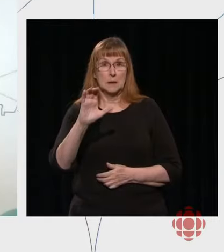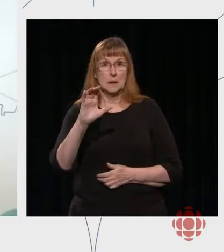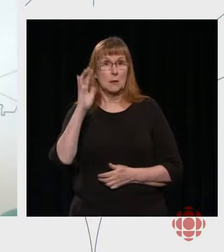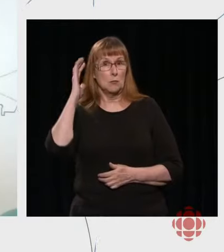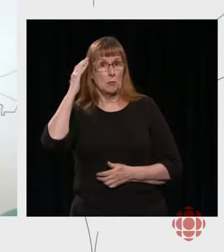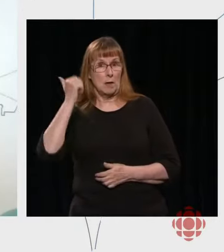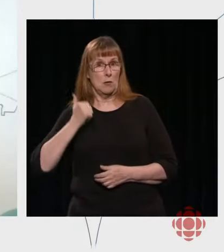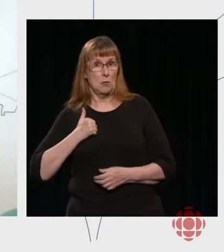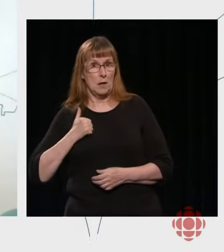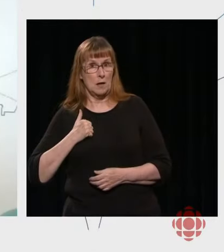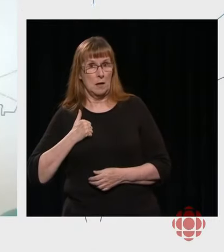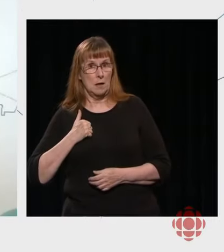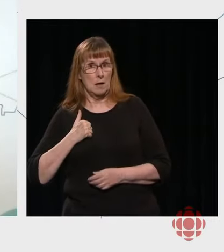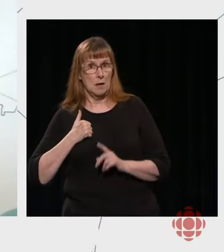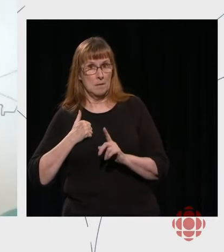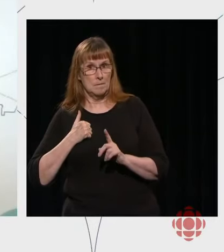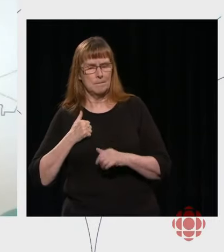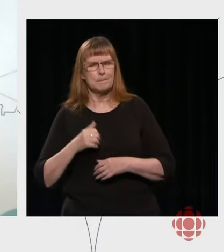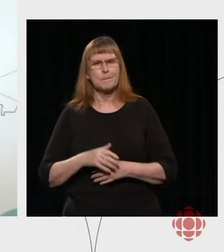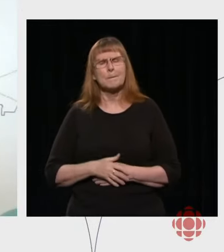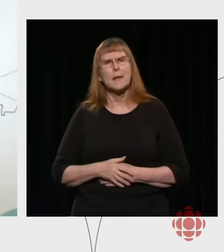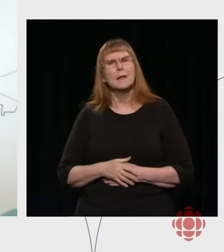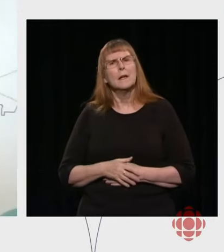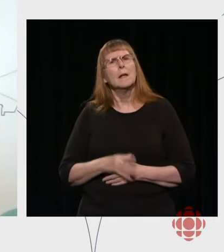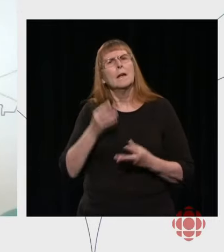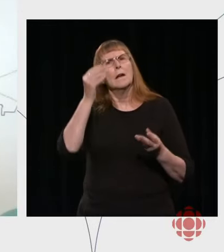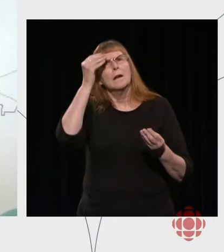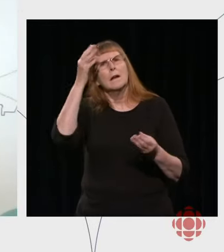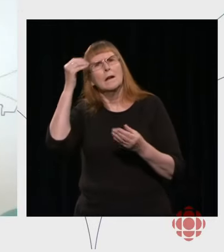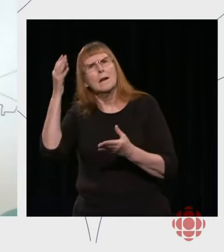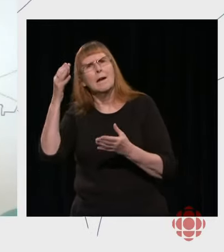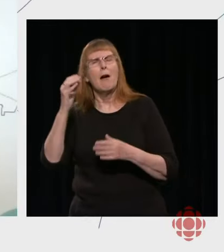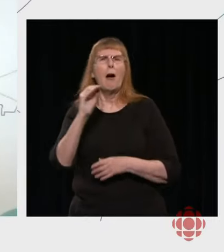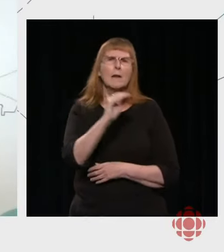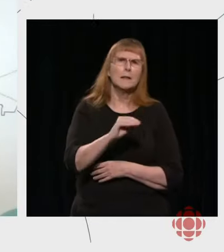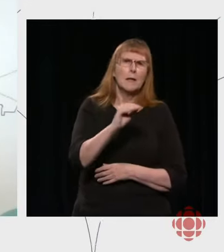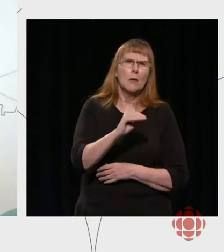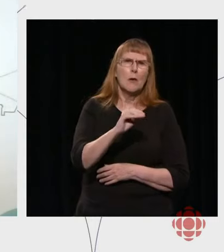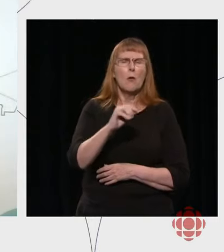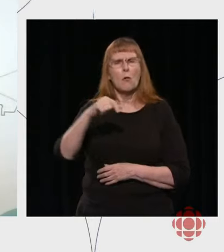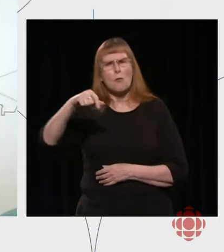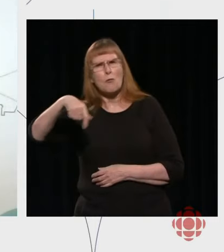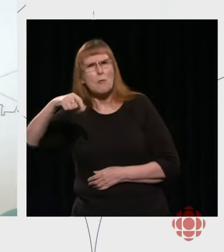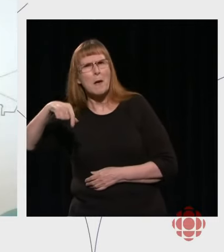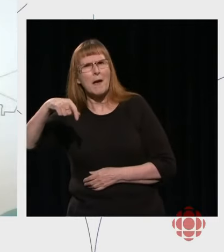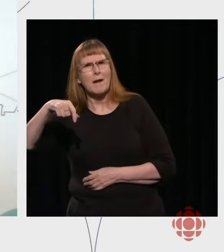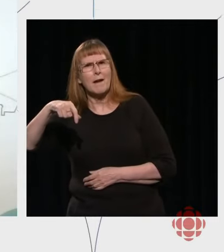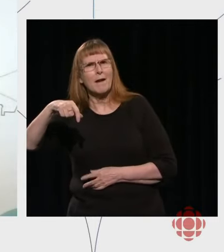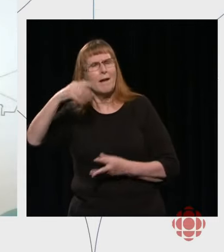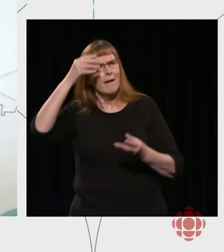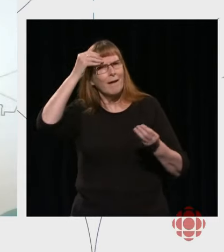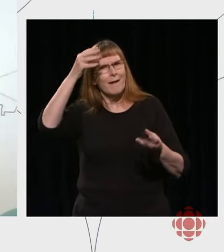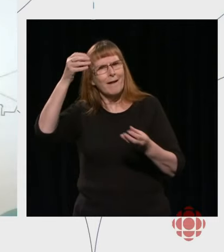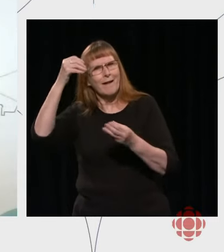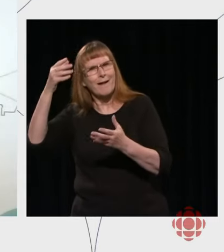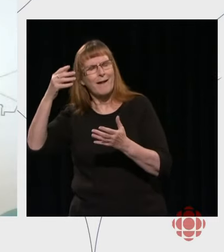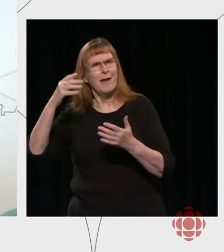parody of information between Ontario and Quebec? Now, this question goes a little bit further.